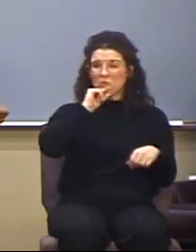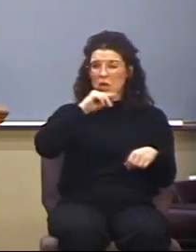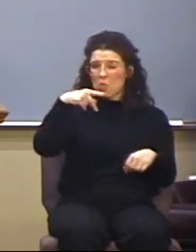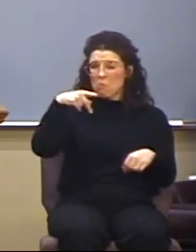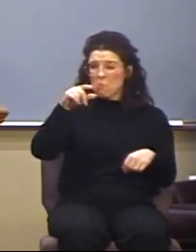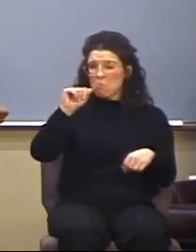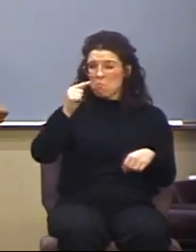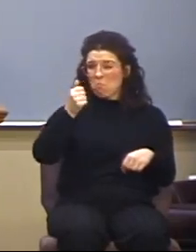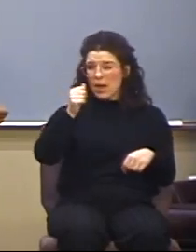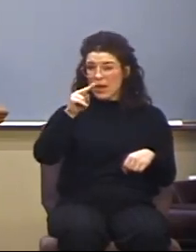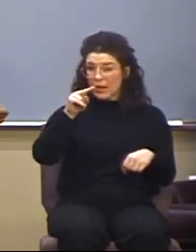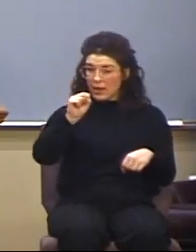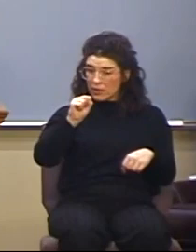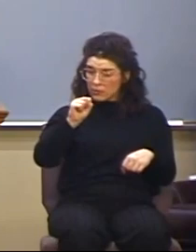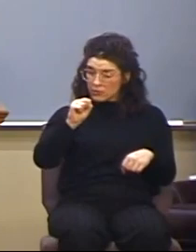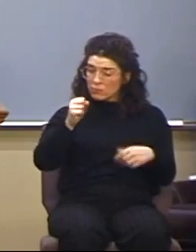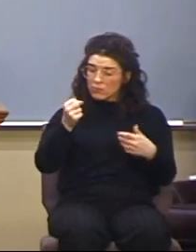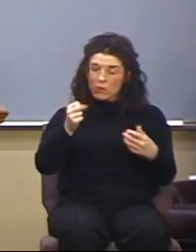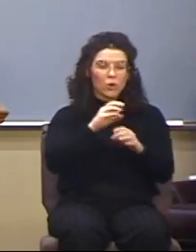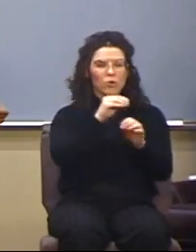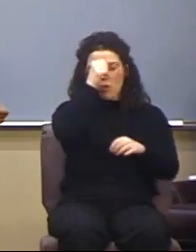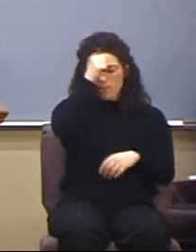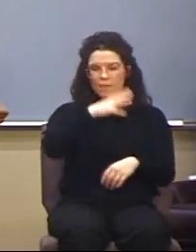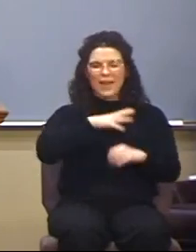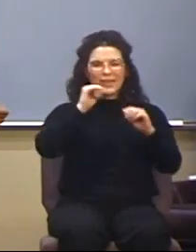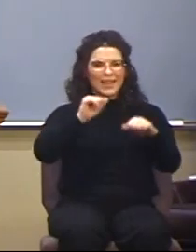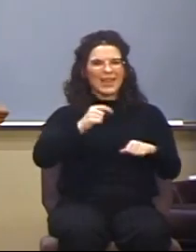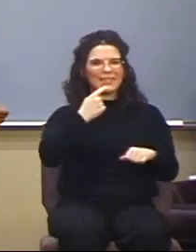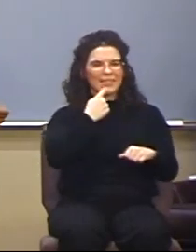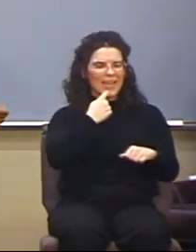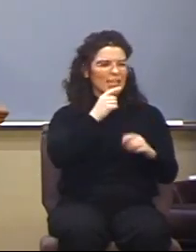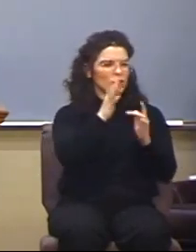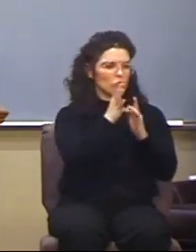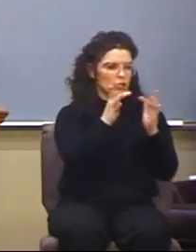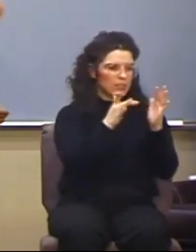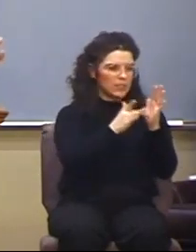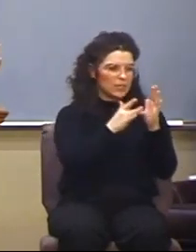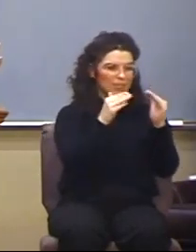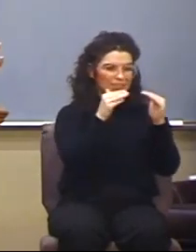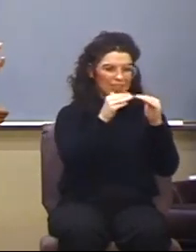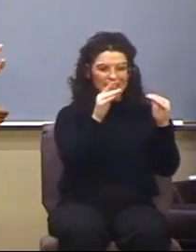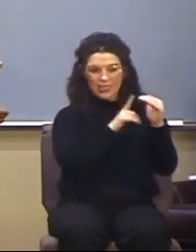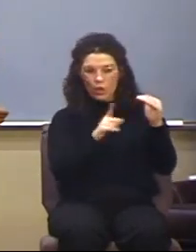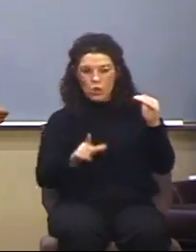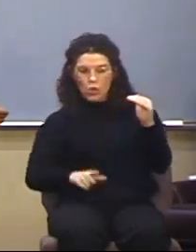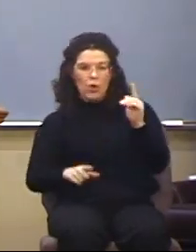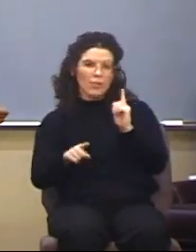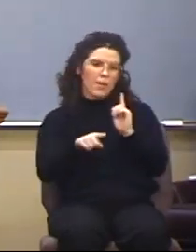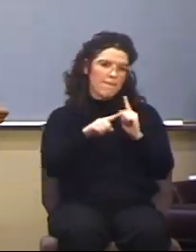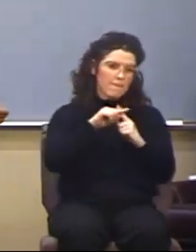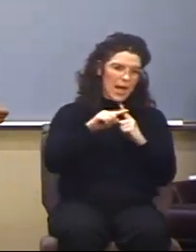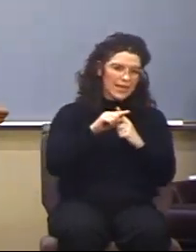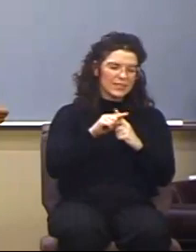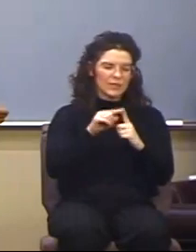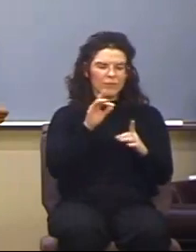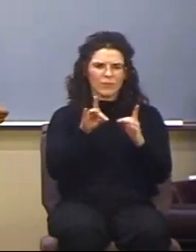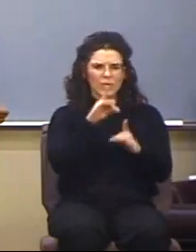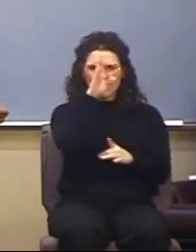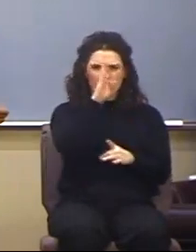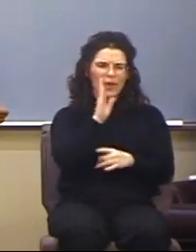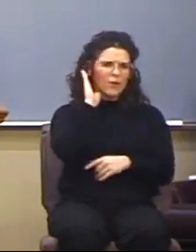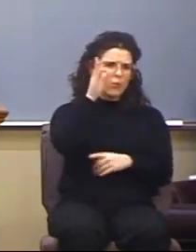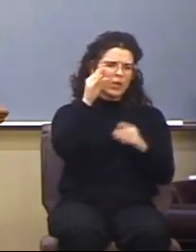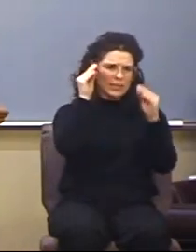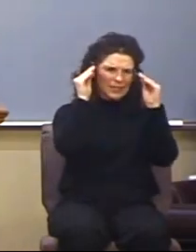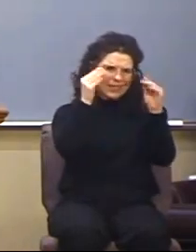man can say that Jesus is the Lord. So, there's the positive aspect. The spirit of God will teach